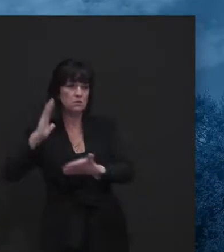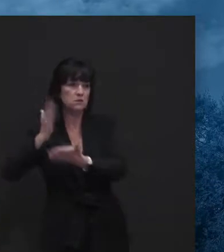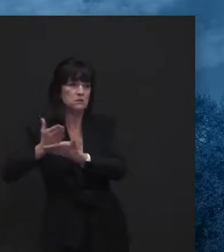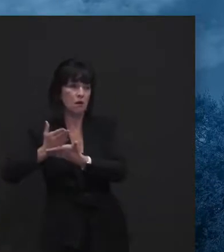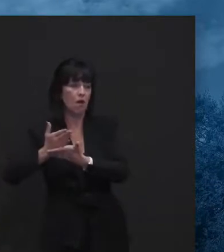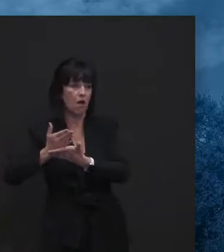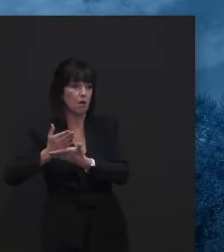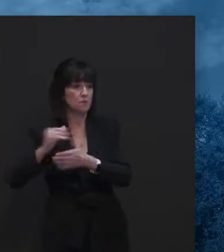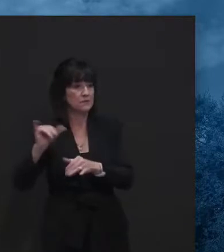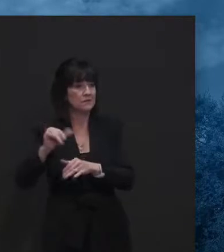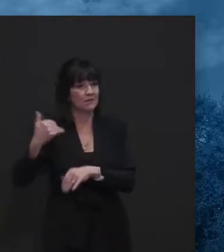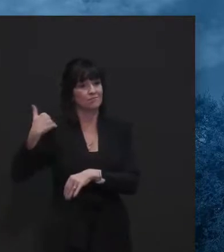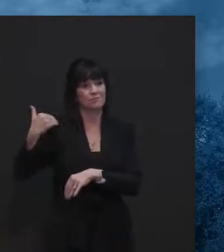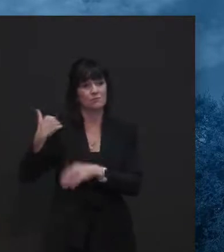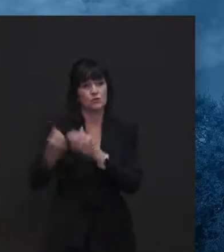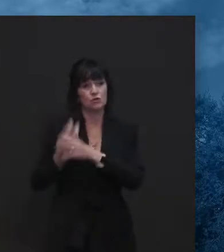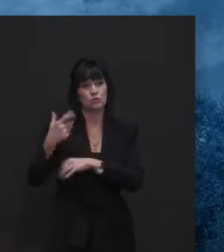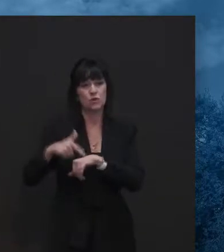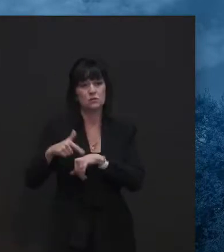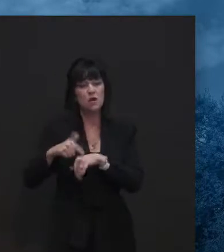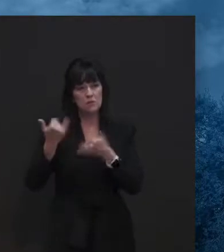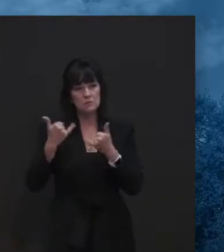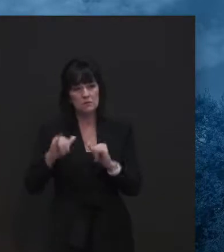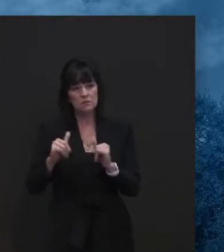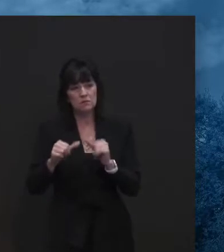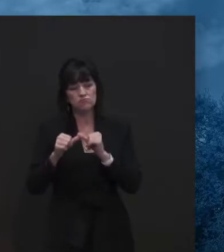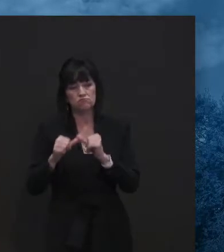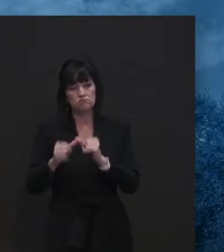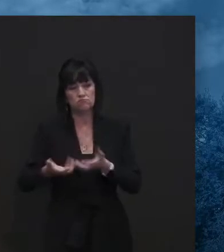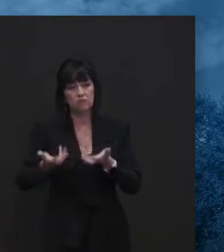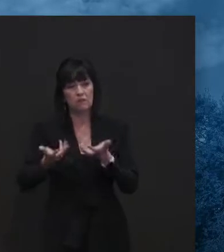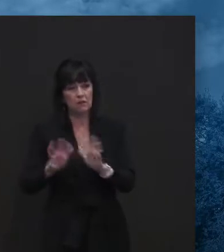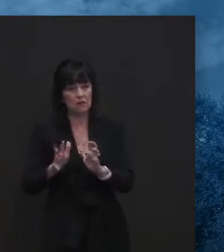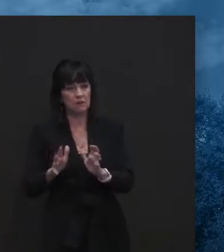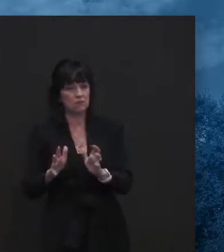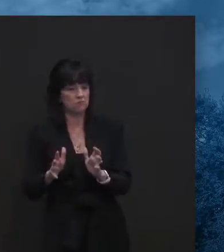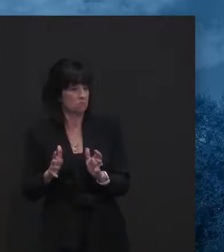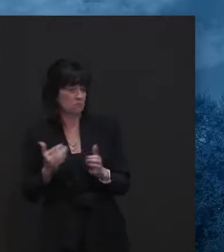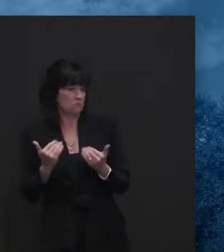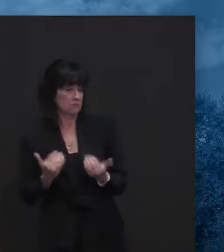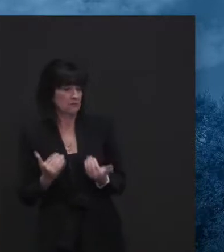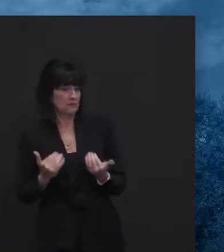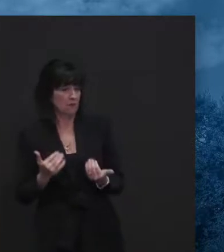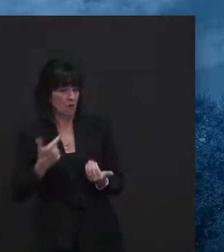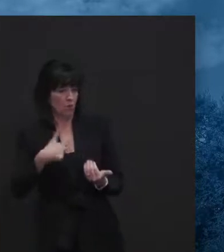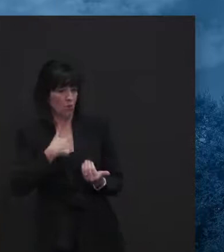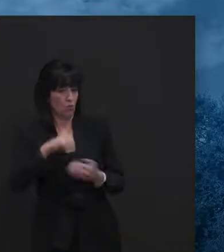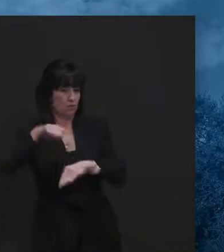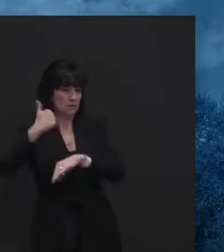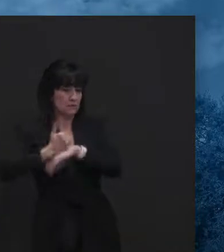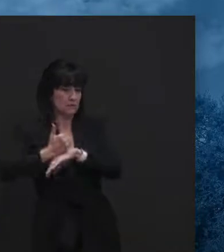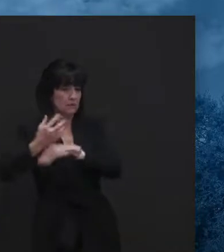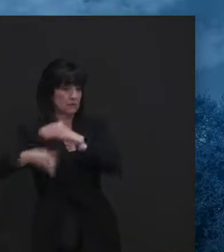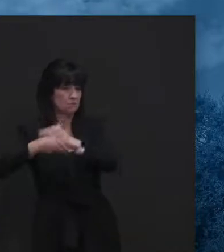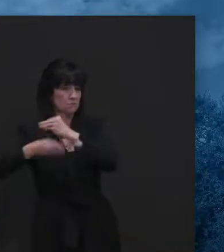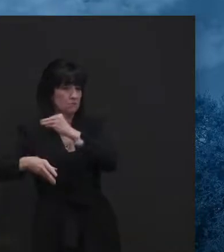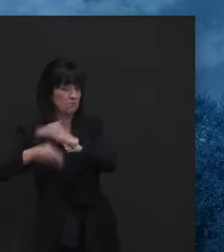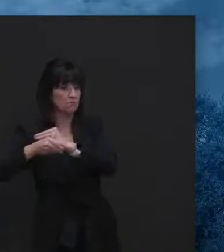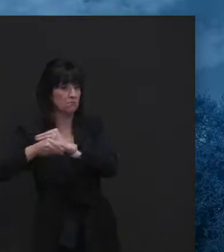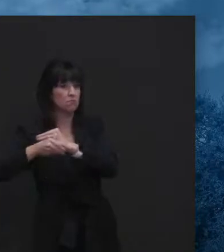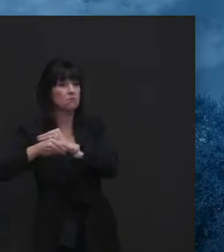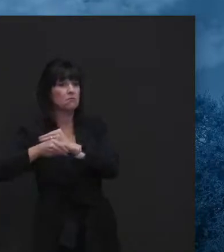Uh, we do not have at the moment, uh, uh, a reserve hospital set up. I don't know, AJ, how long it would take us to do that.